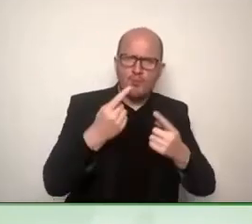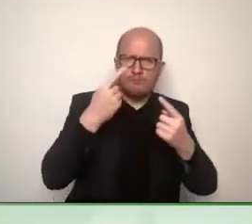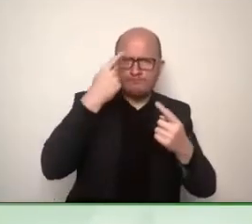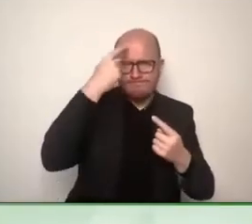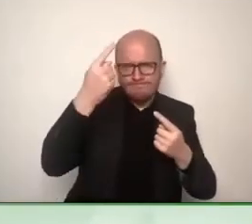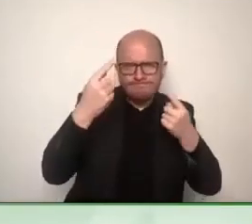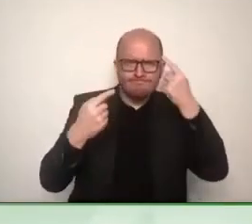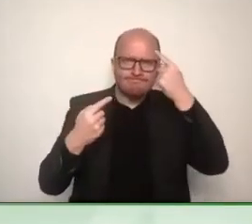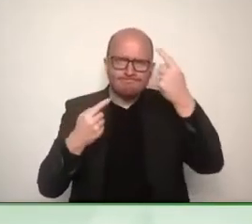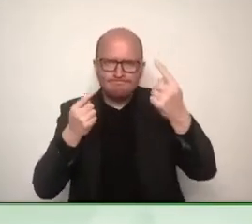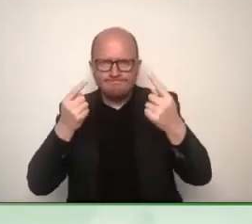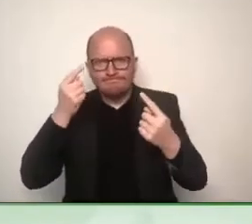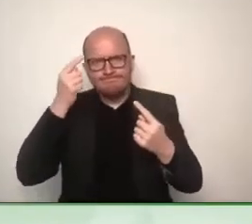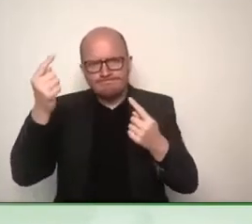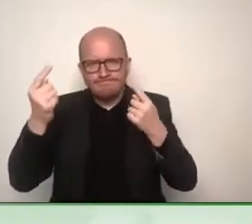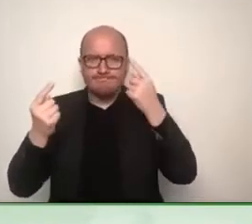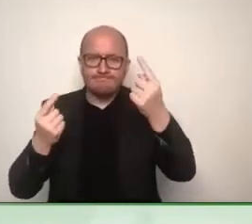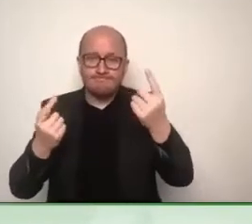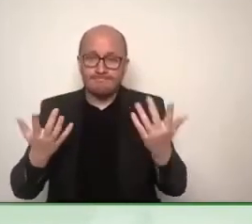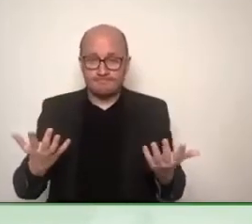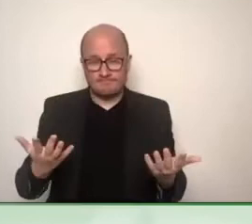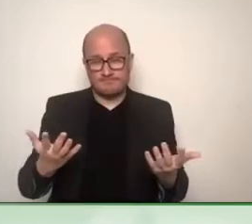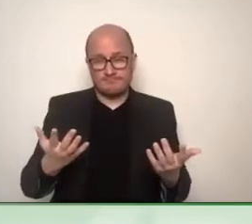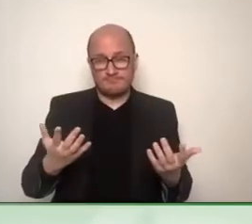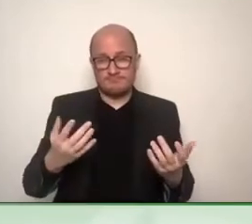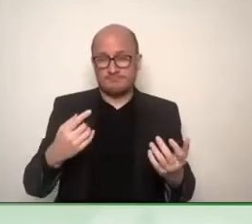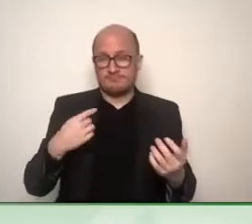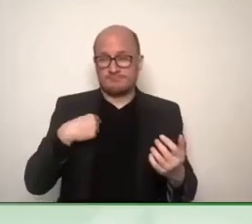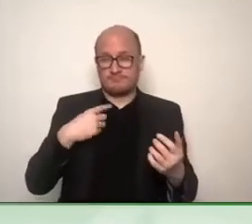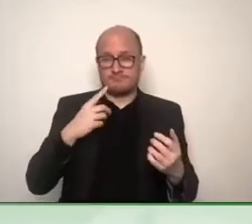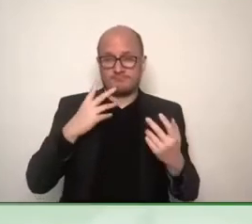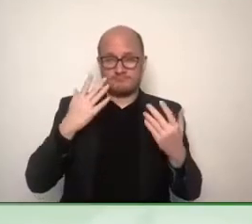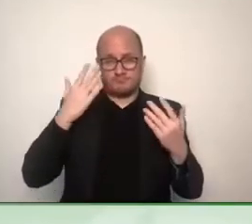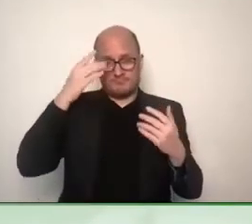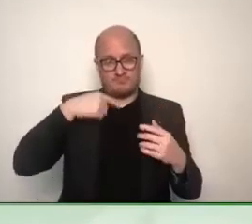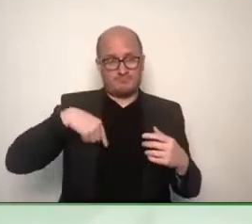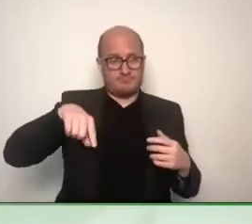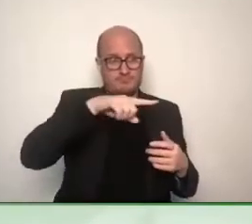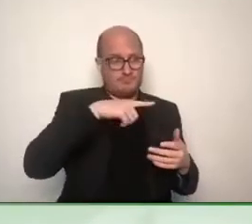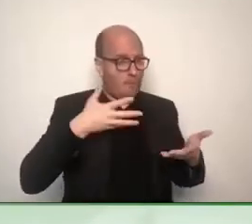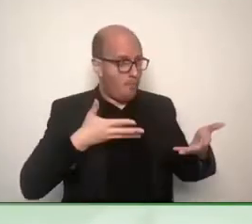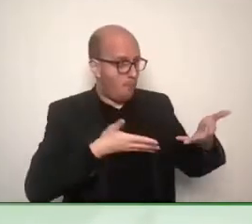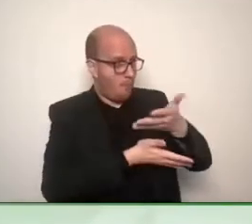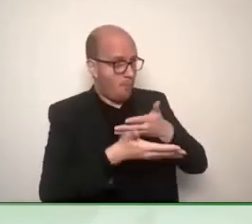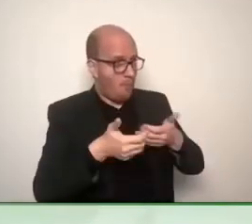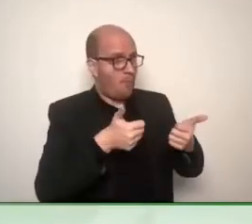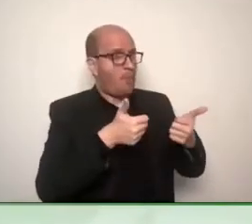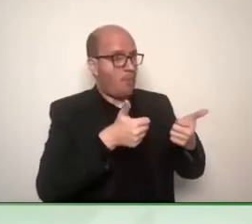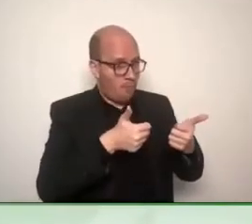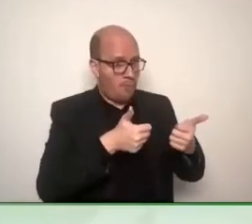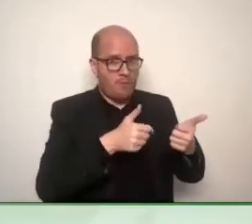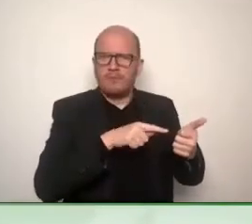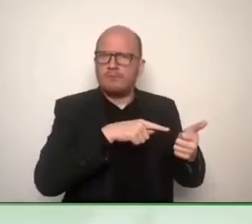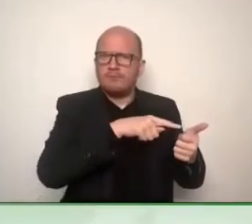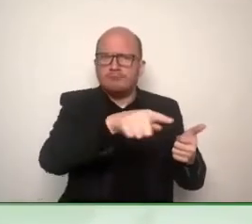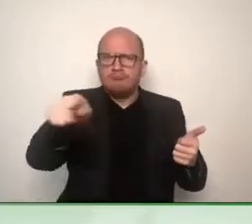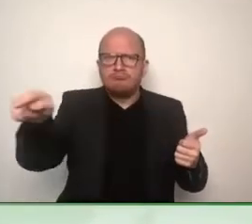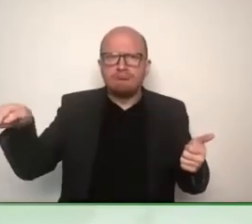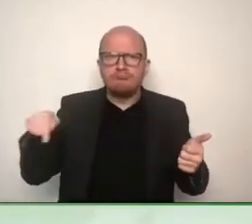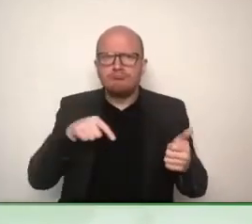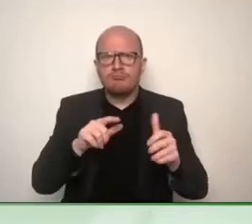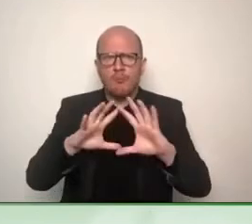many people, most people in the world have no access to all these innovations. That is the main challenge and that is something that everyone,